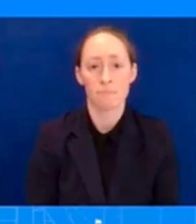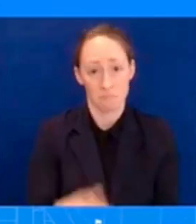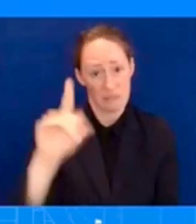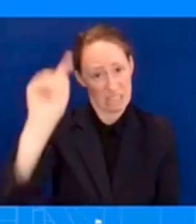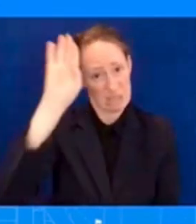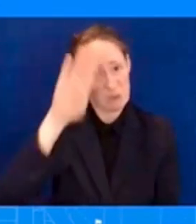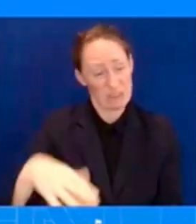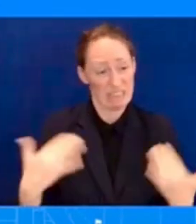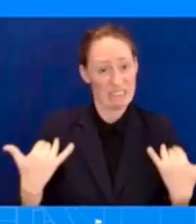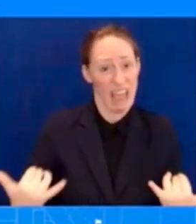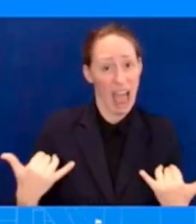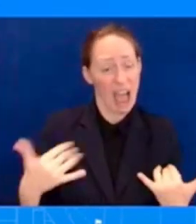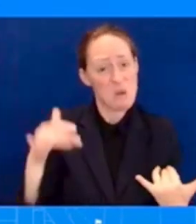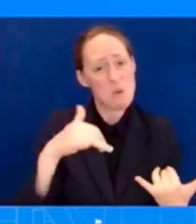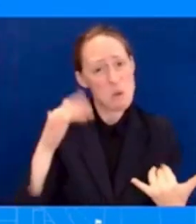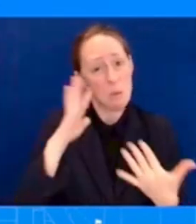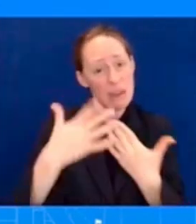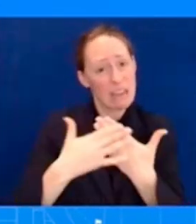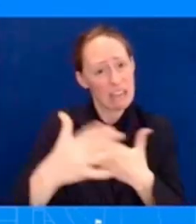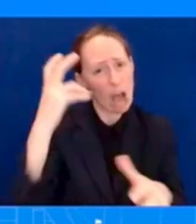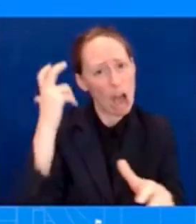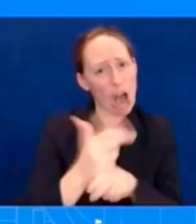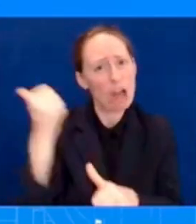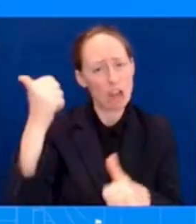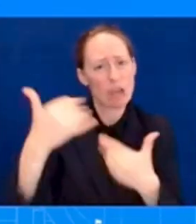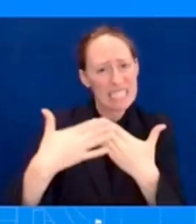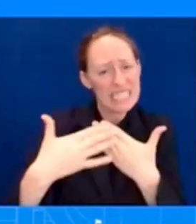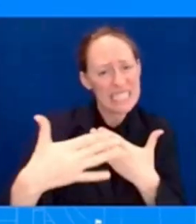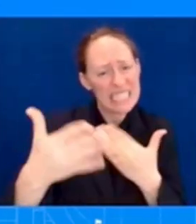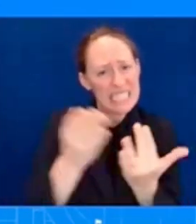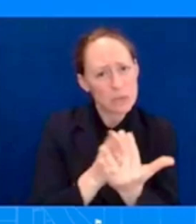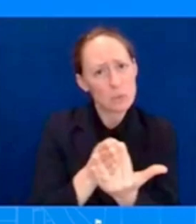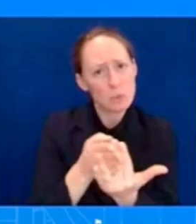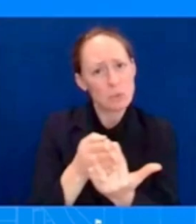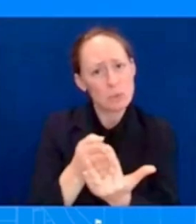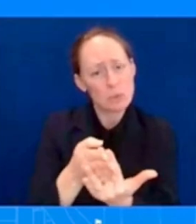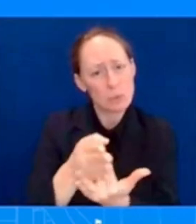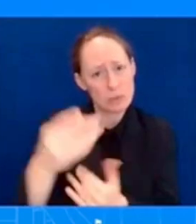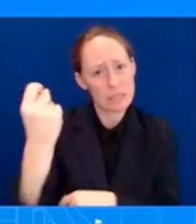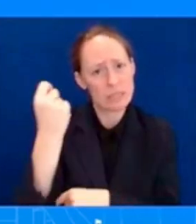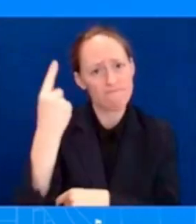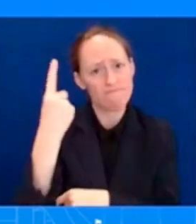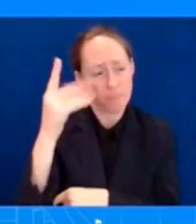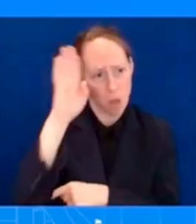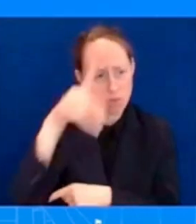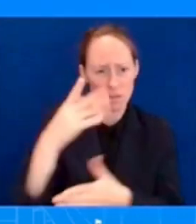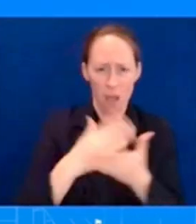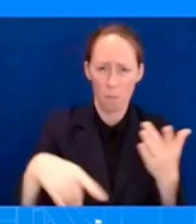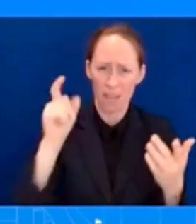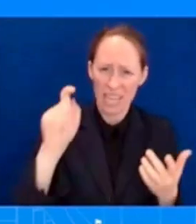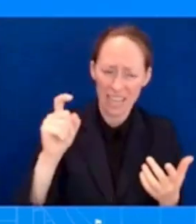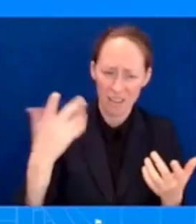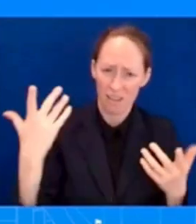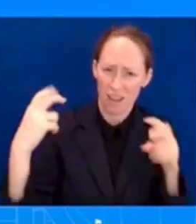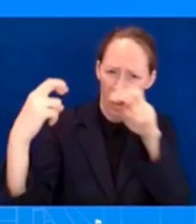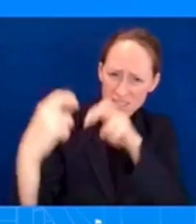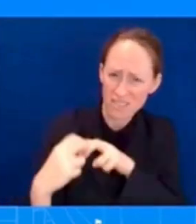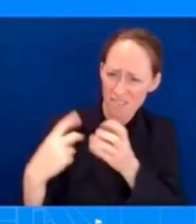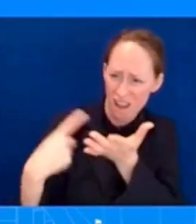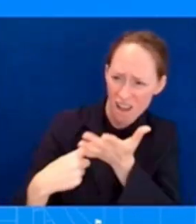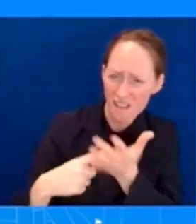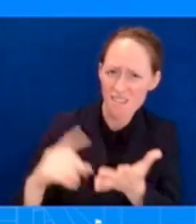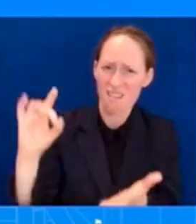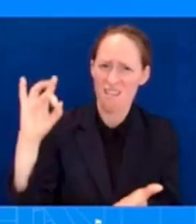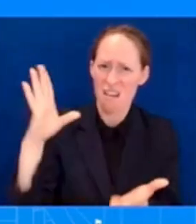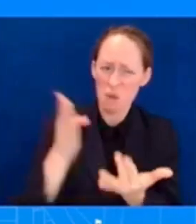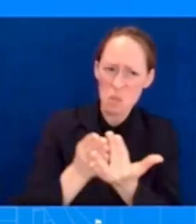looks like but we are going to be with the people of hawaii as i have committed to the governor every step of the way we are